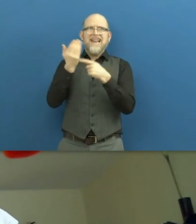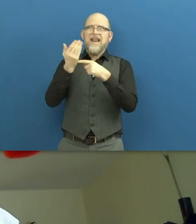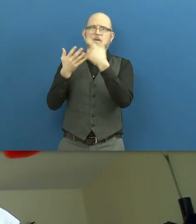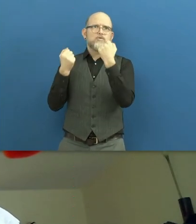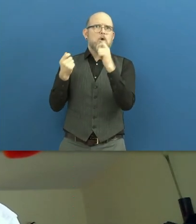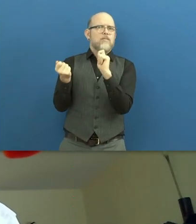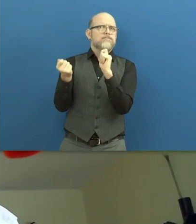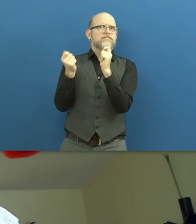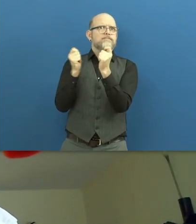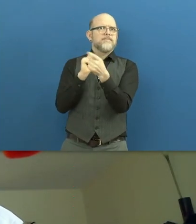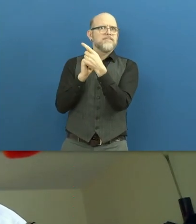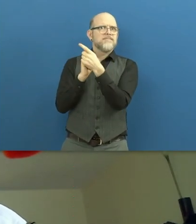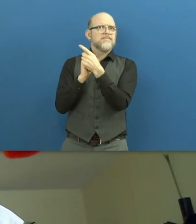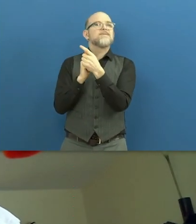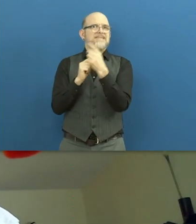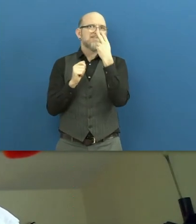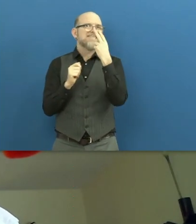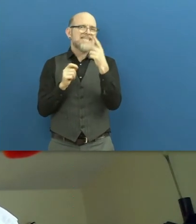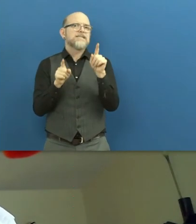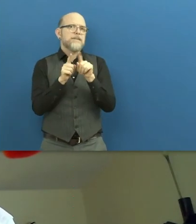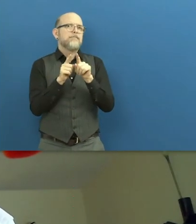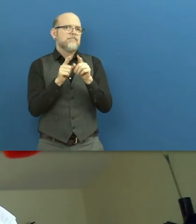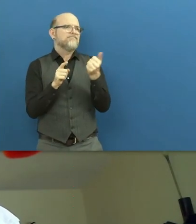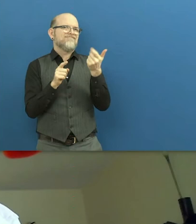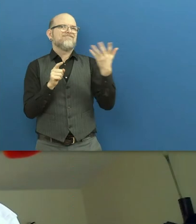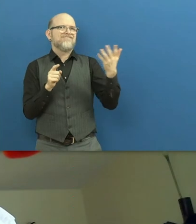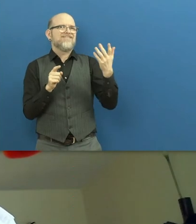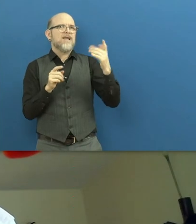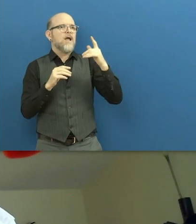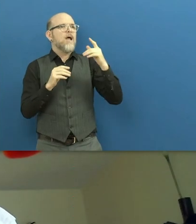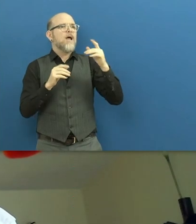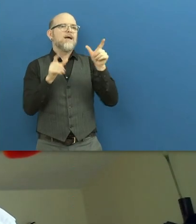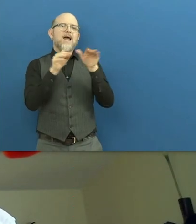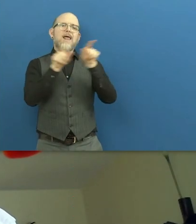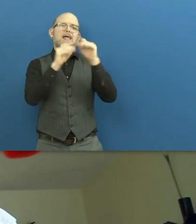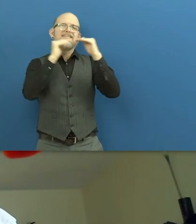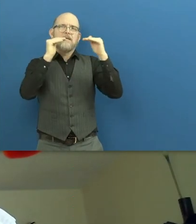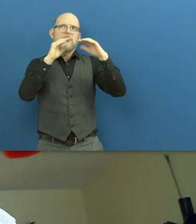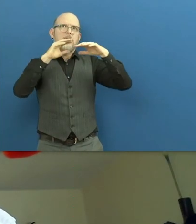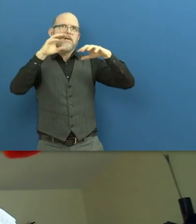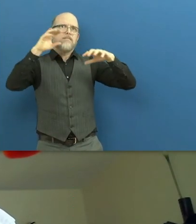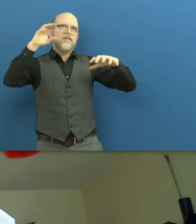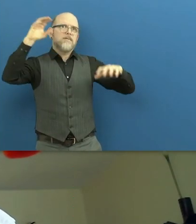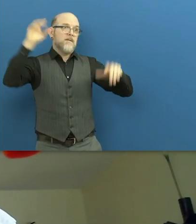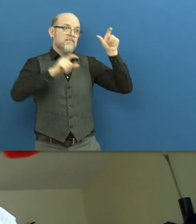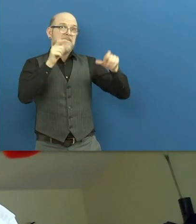technology has been a game changer, in many cases, it also stands to deepen existing inequalities in terms of